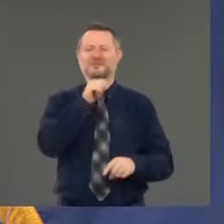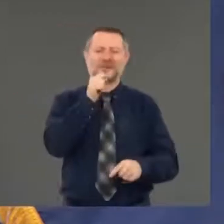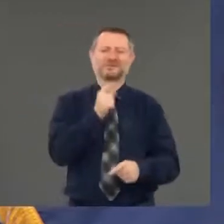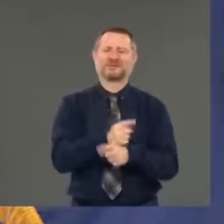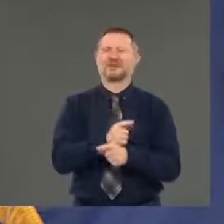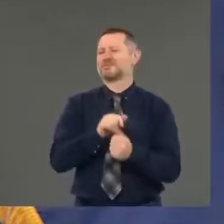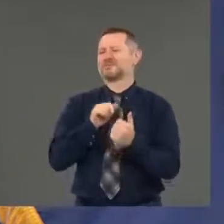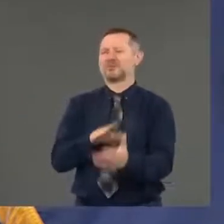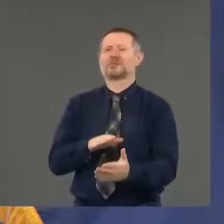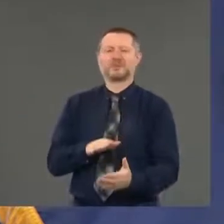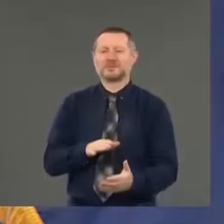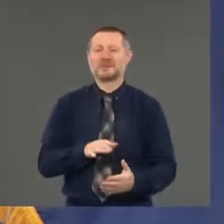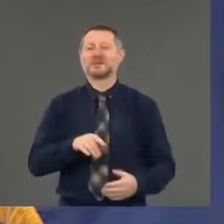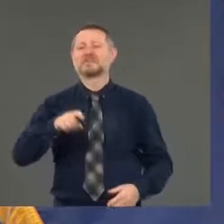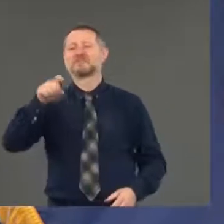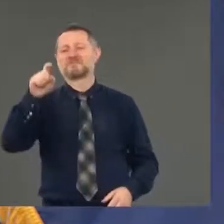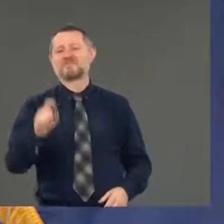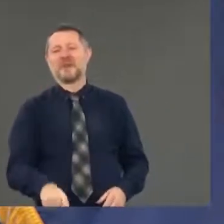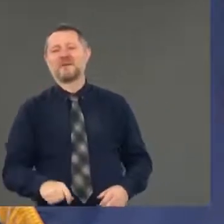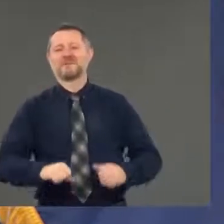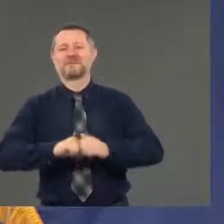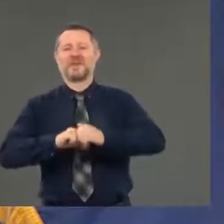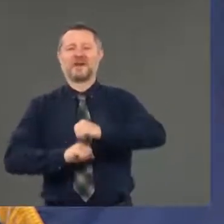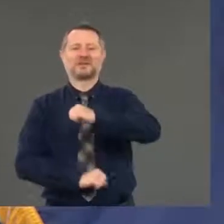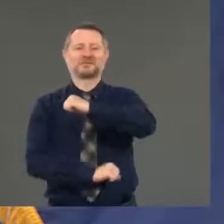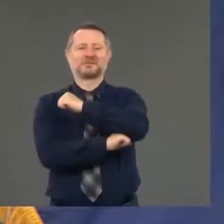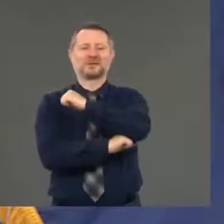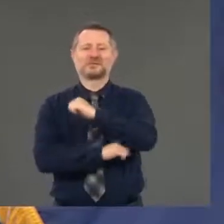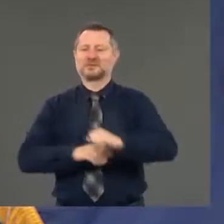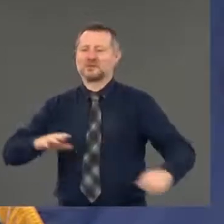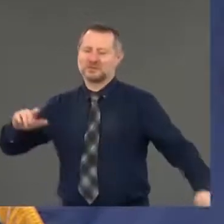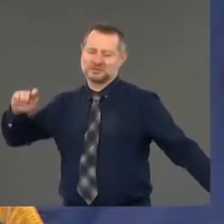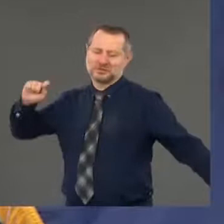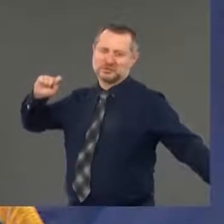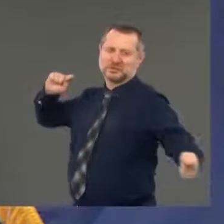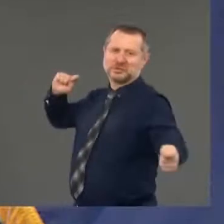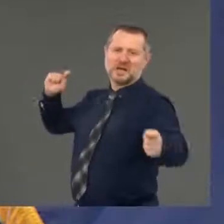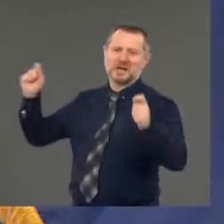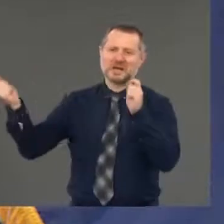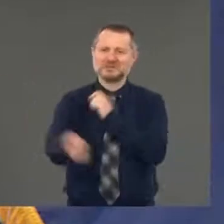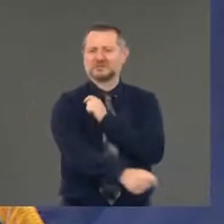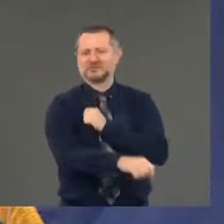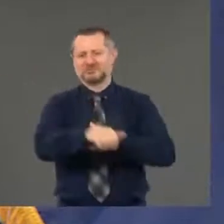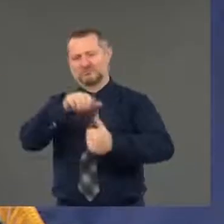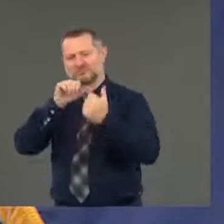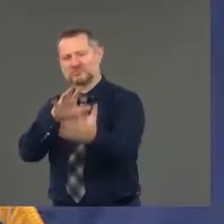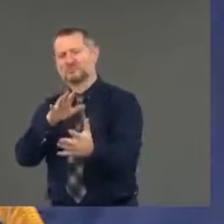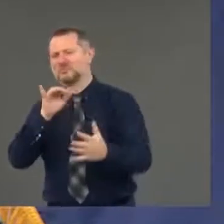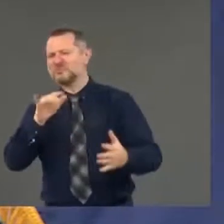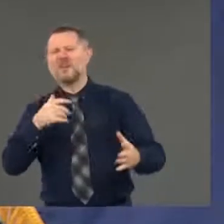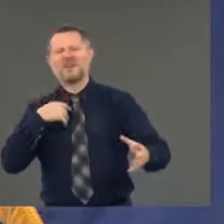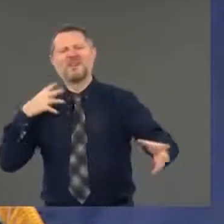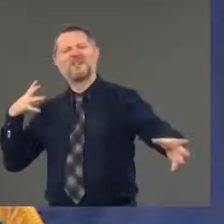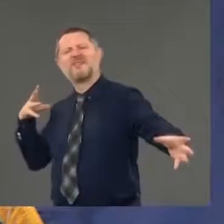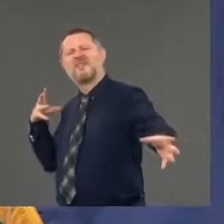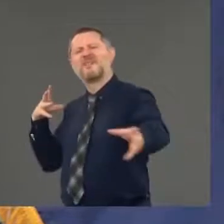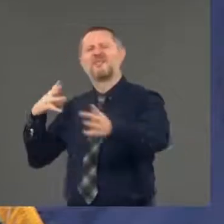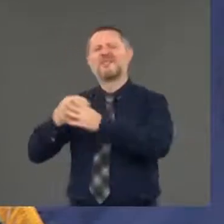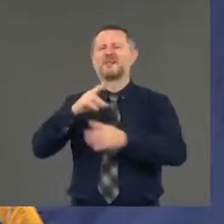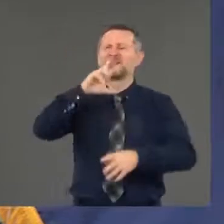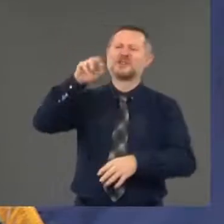This has got to be a fundamental rethinking. This is 30, 40 years of